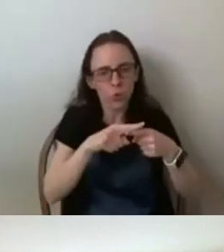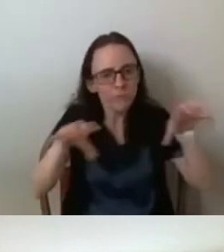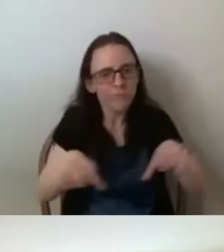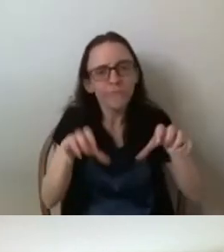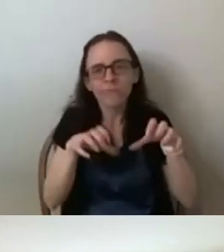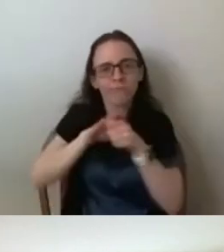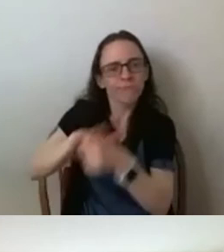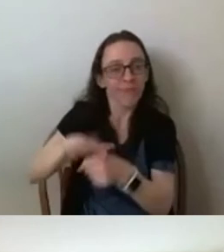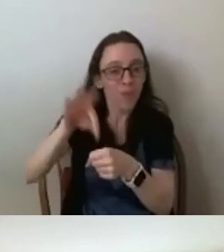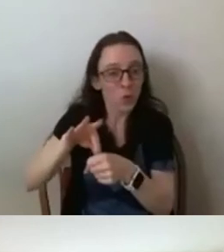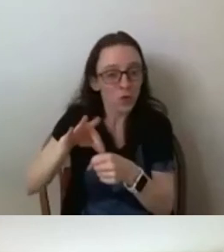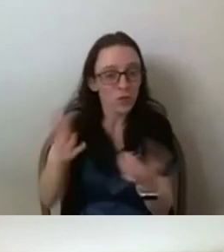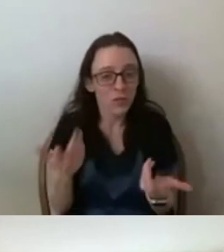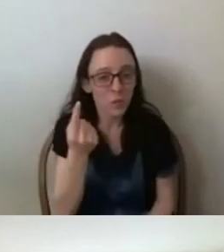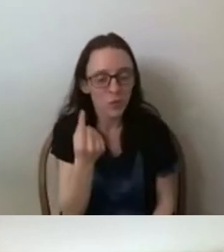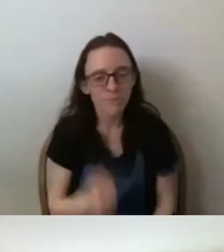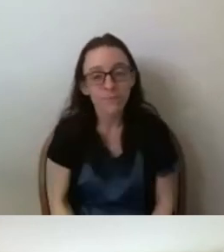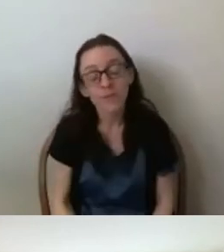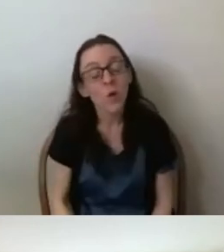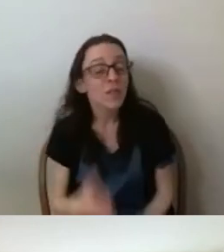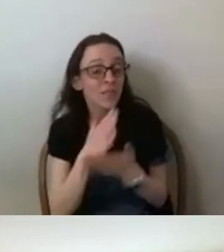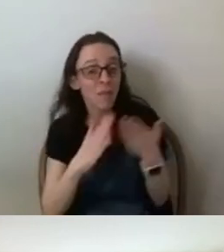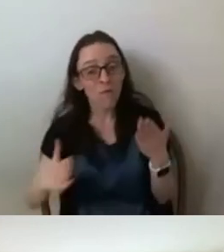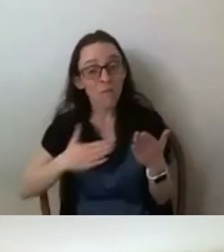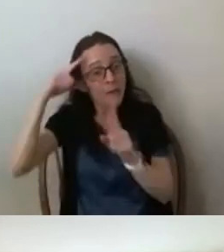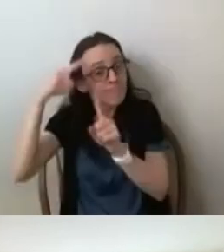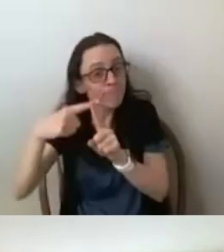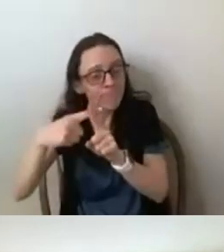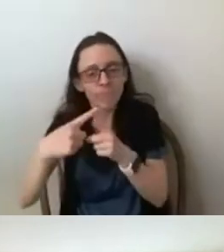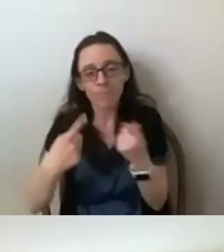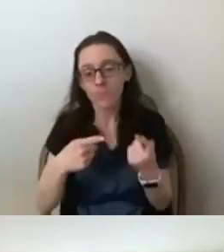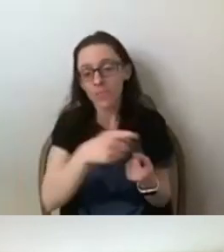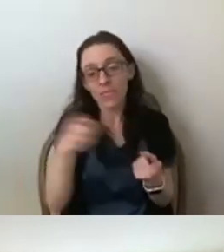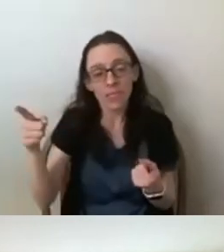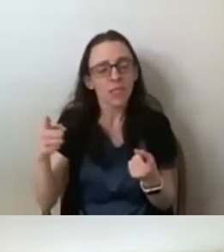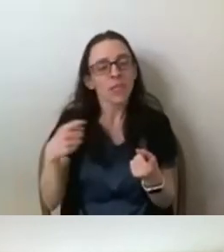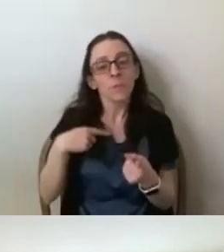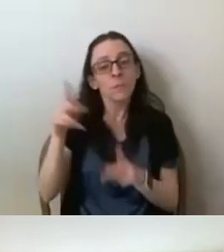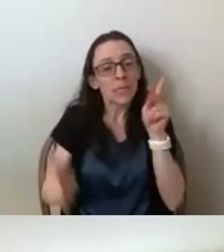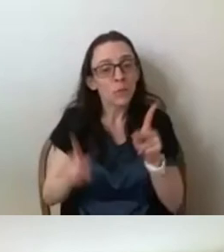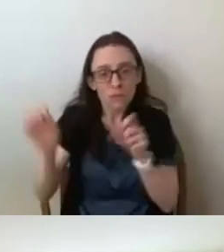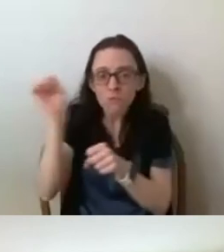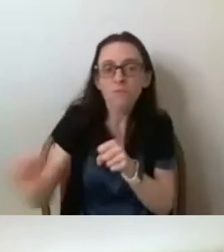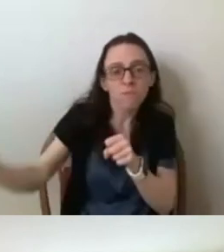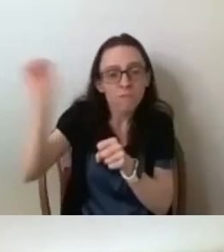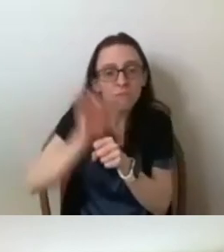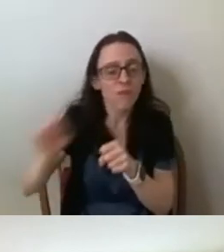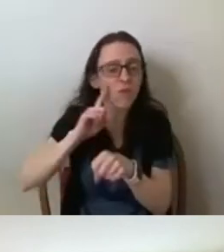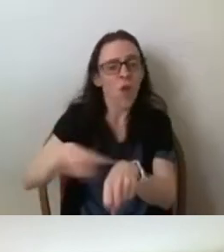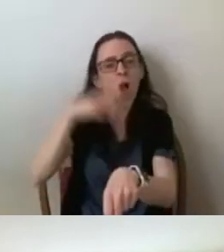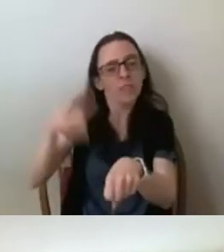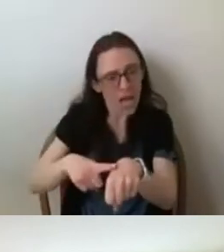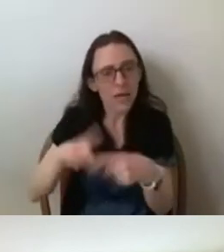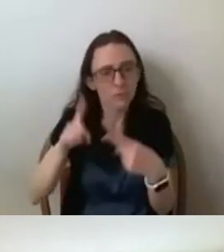Some of the things that give me hope are the efforts that a lot of grassroots organizers have been putting in for so long in order to fight this. So